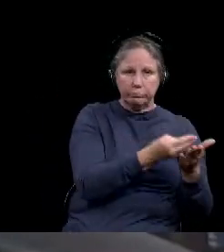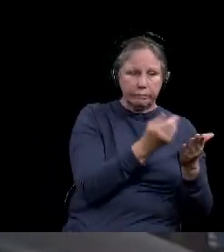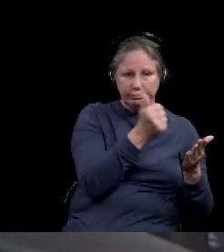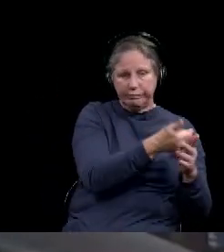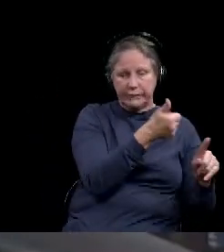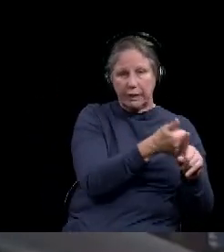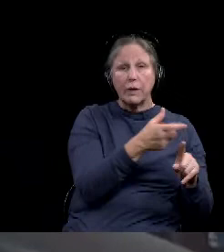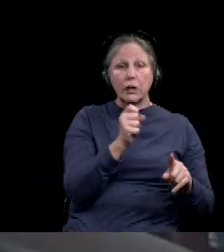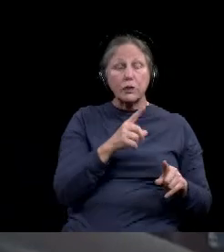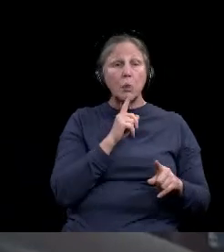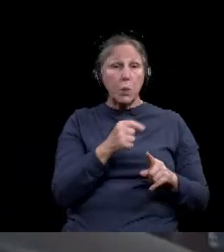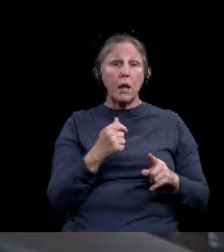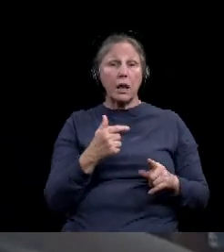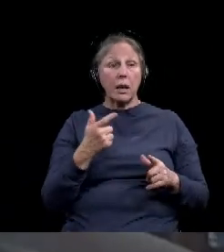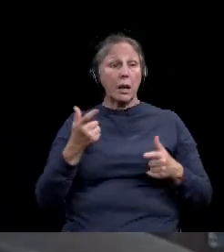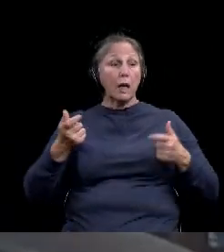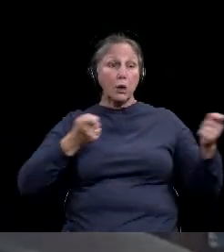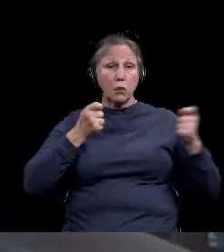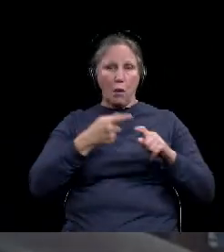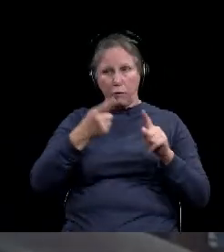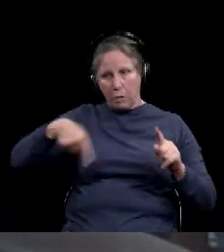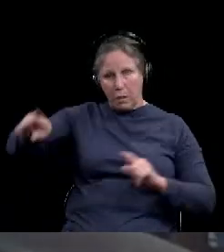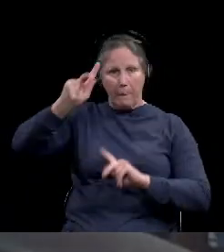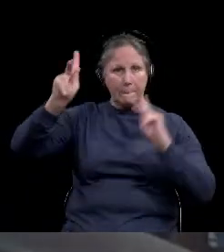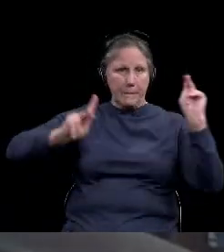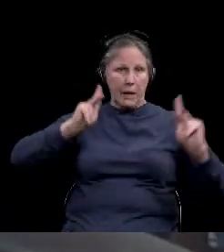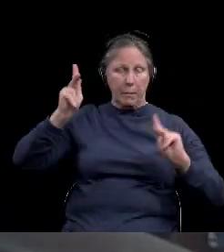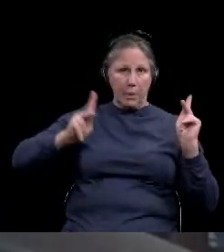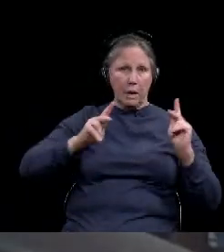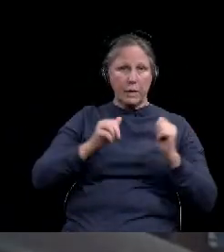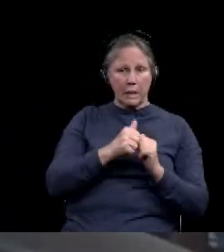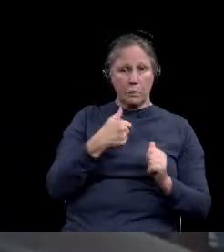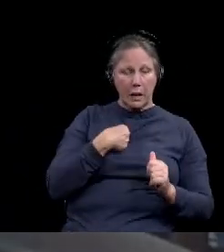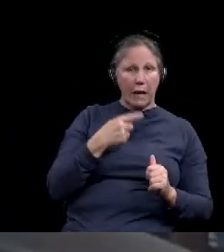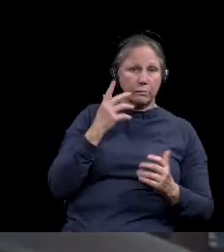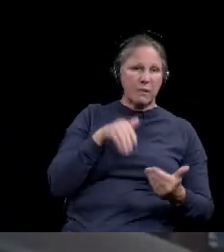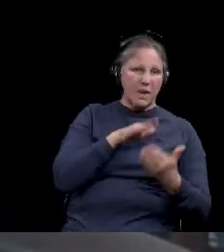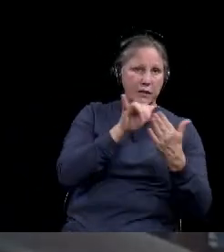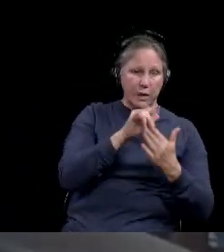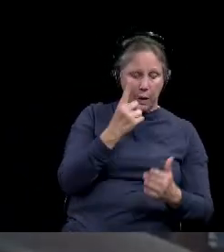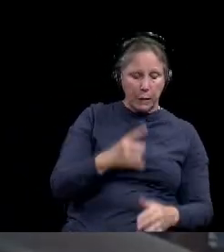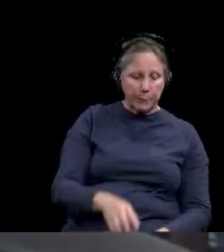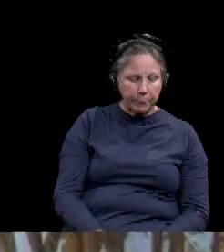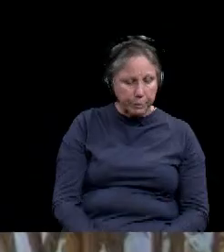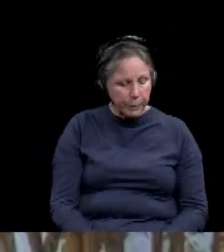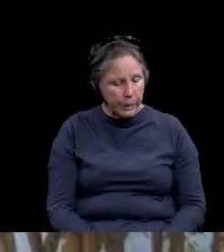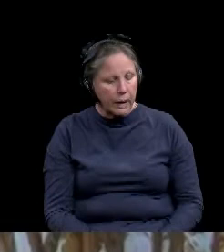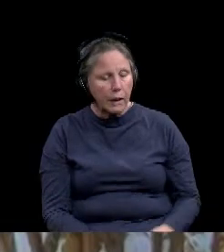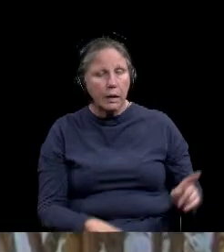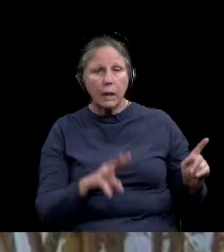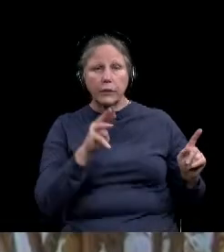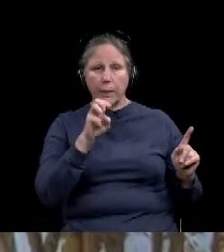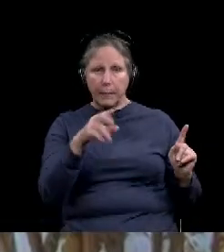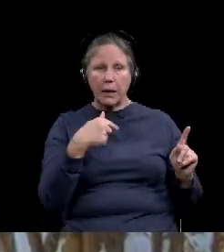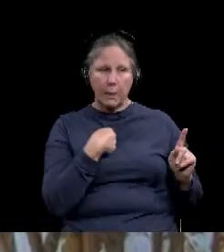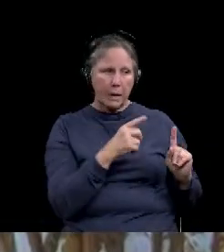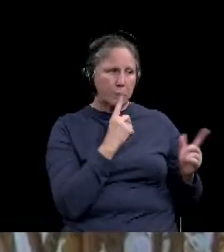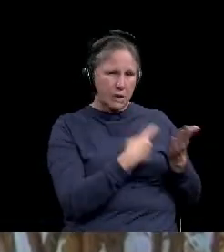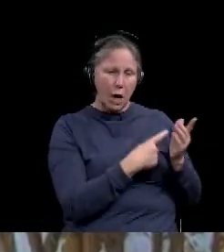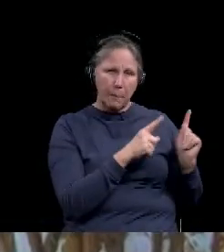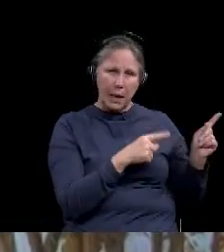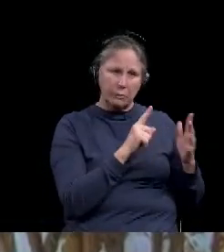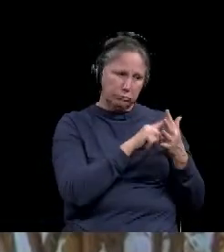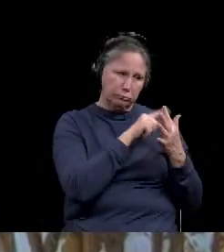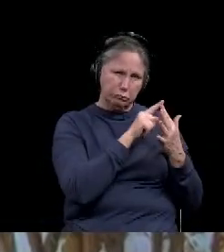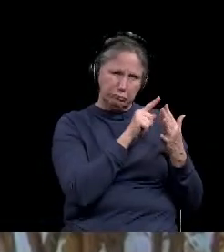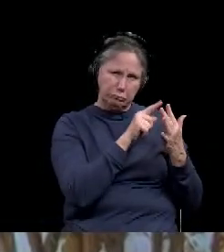-regulating to a certain extent, but, uh, that's primarily what I've been dealing with. Yeah. Judge and I have been in communication about a